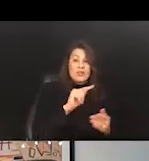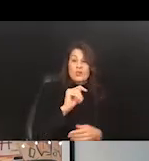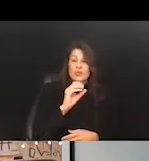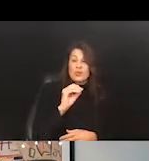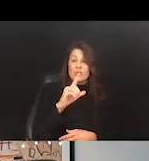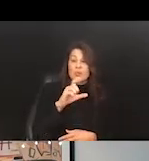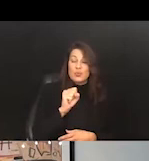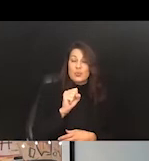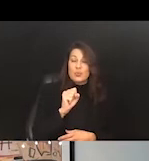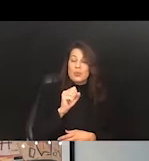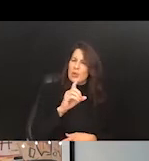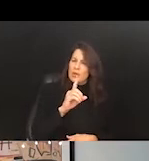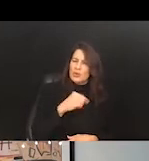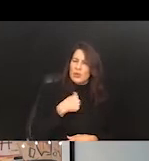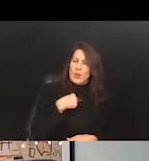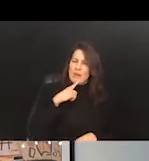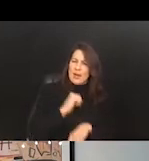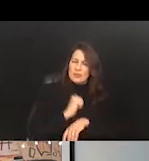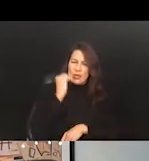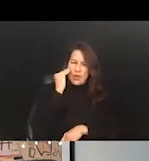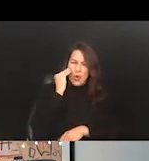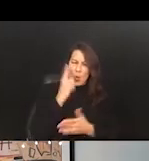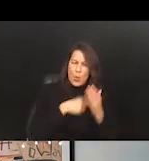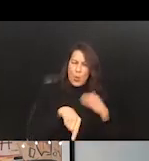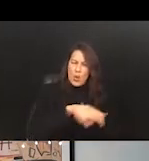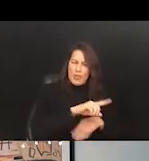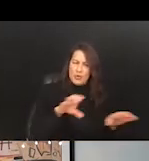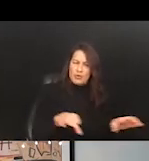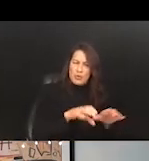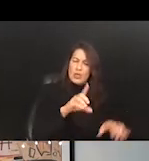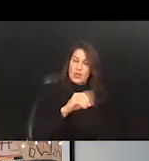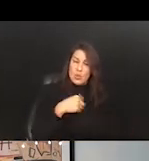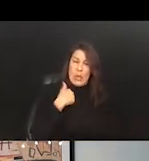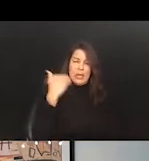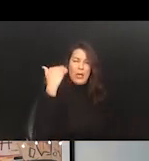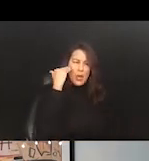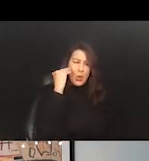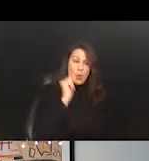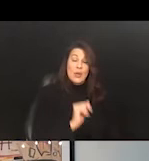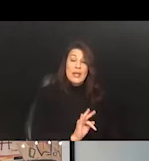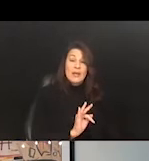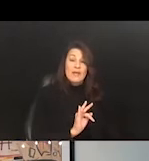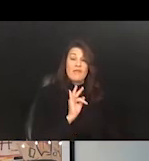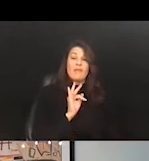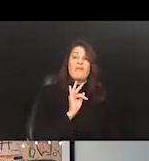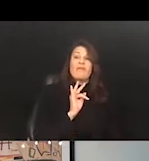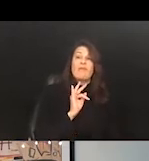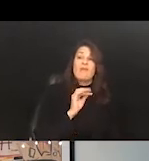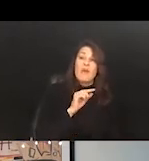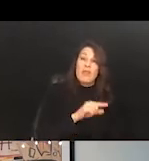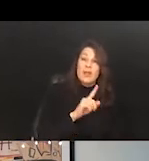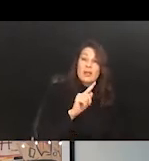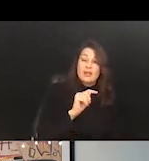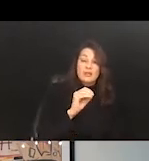do I actually know what they're doing? Do I actually know if they are including